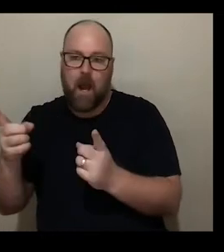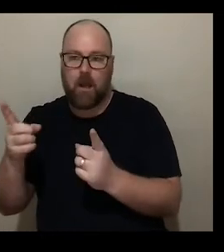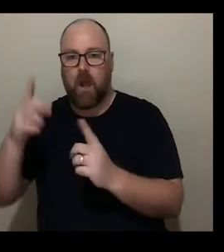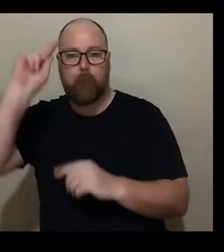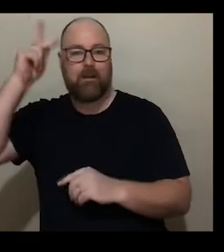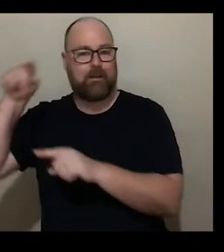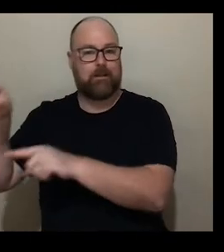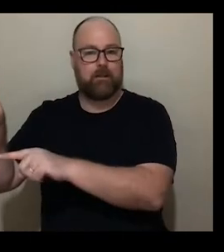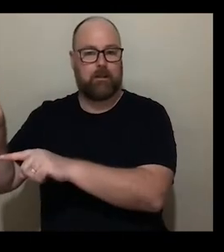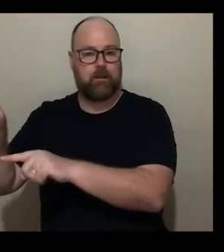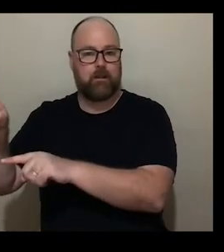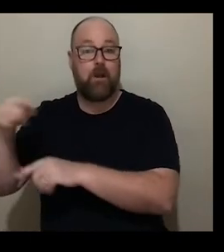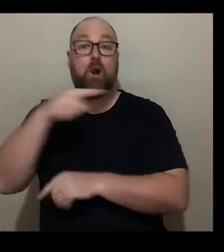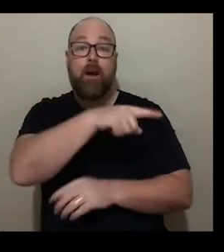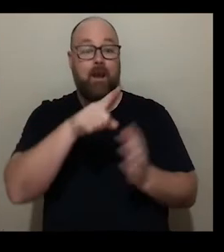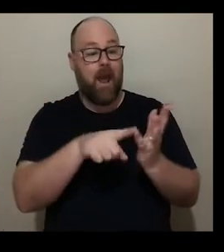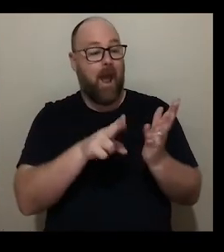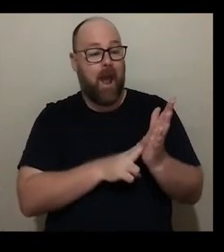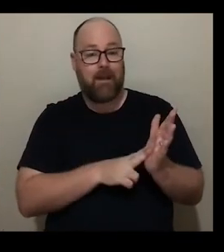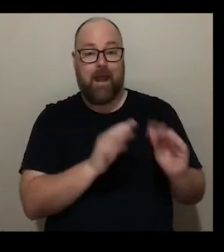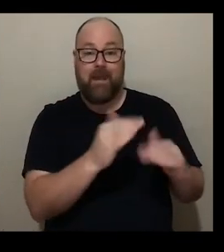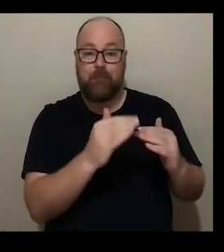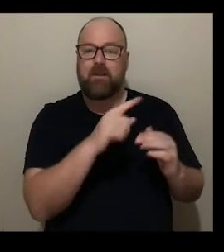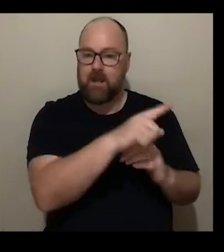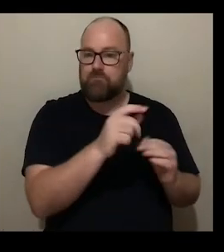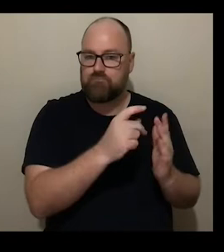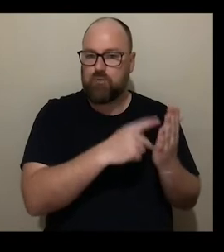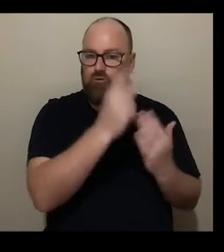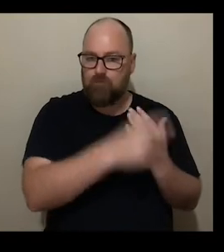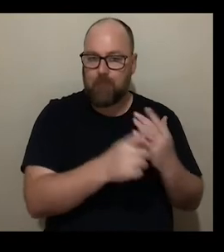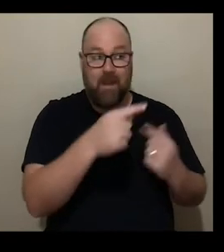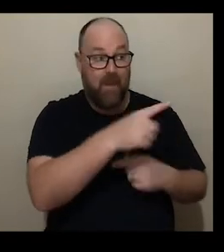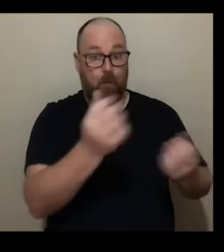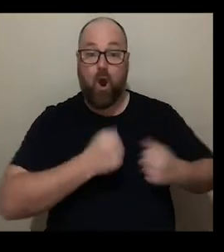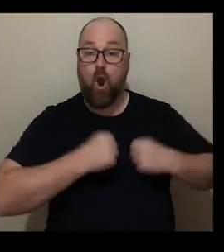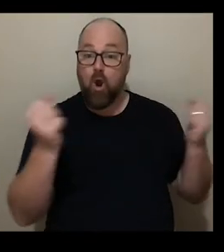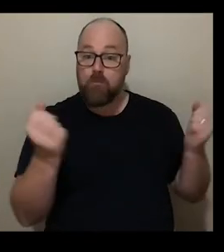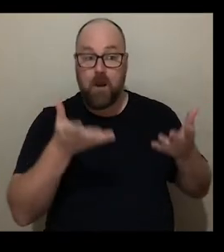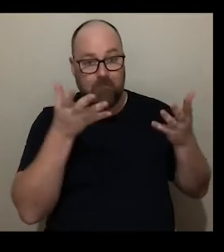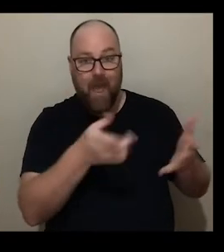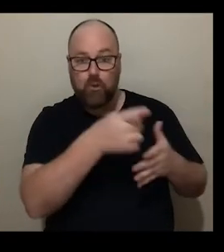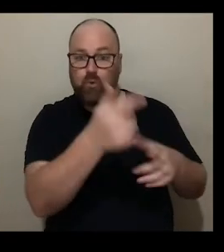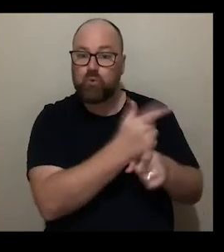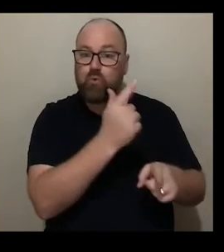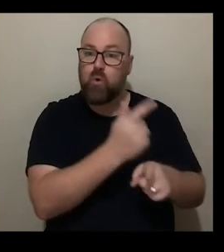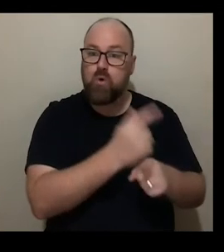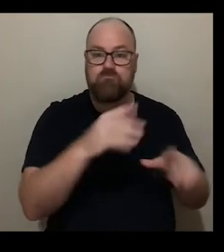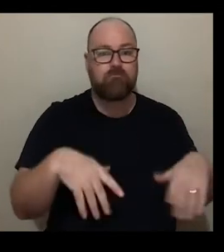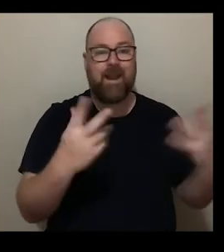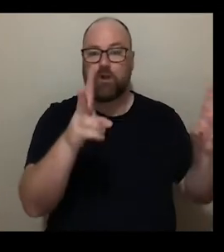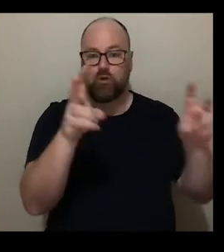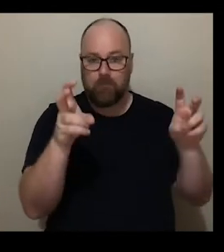ceremonies but through the unlimited program there was a real openness about the type of subject that you might want to address